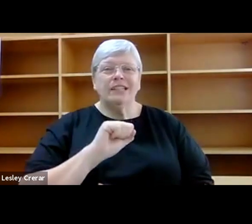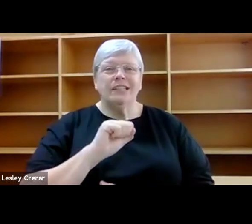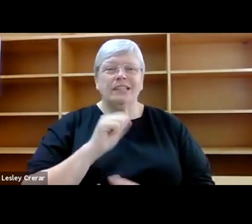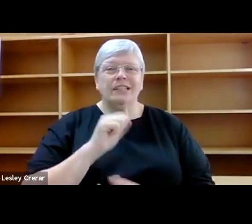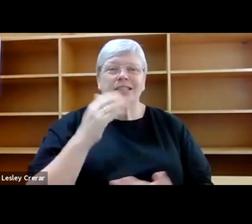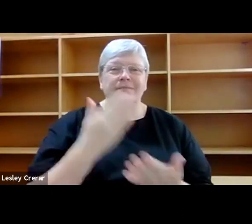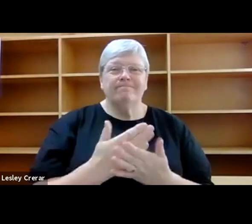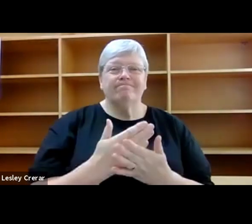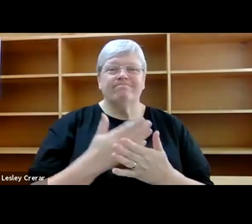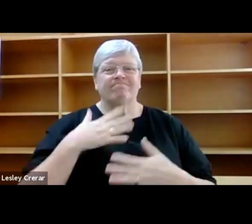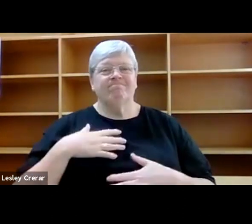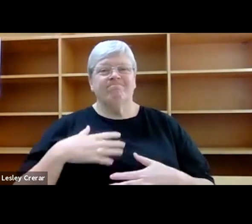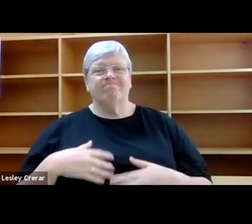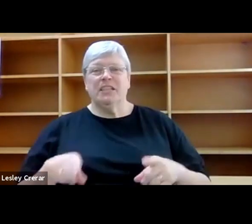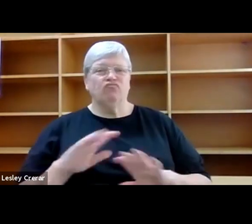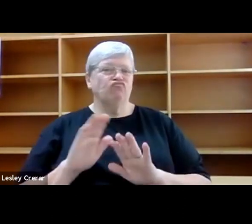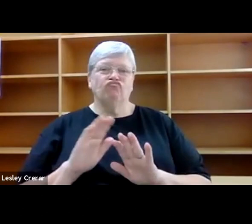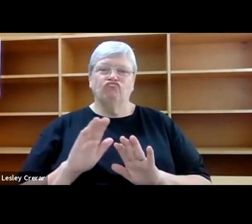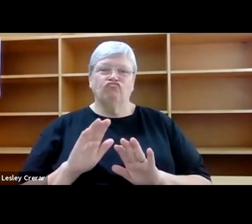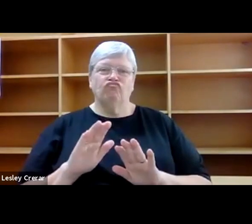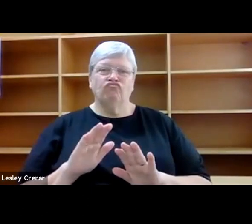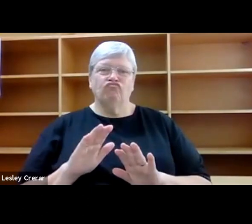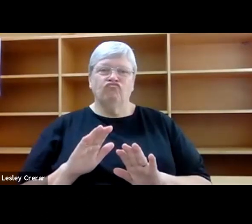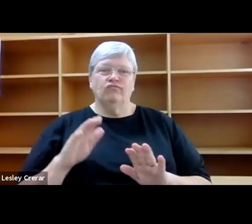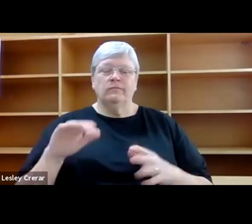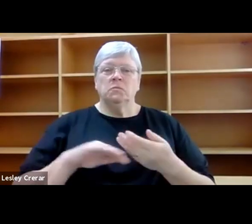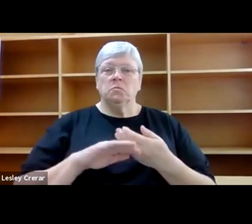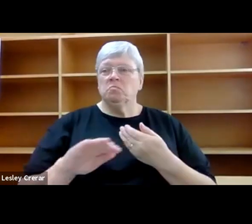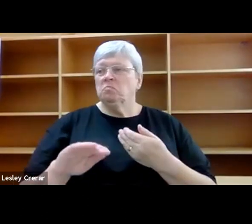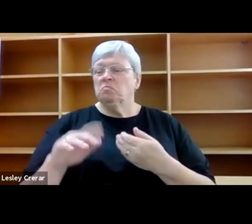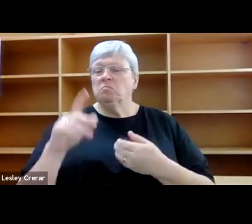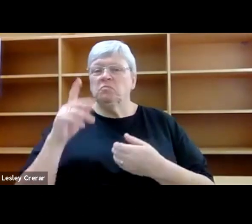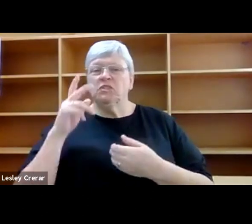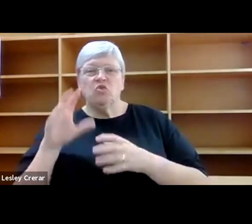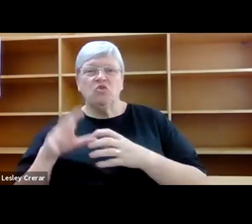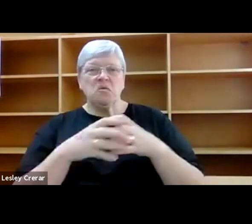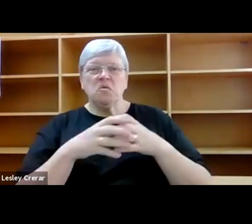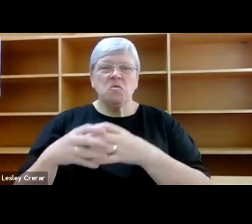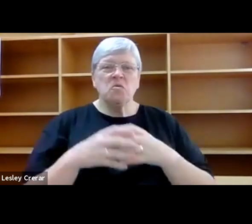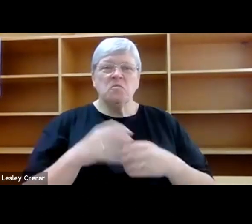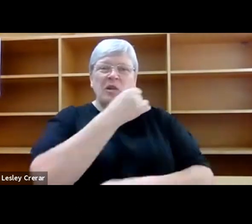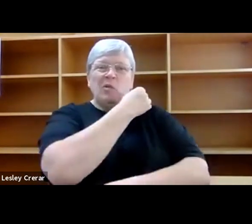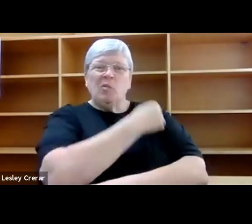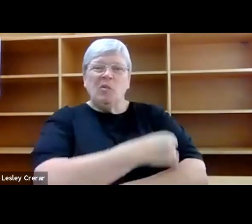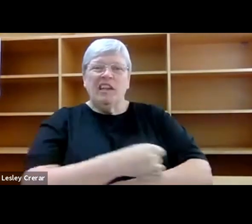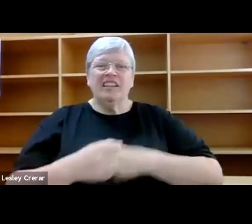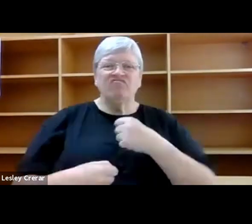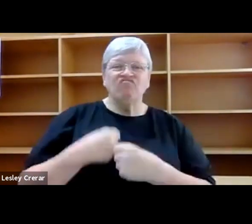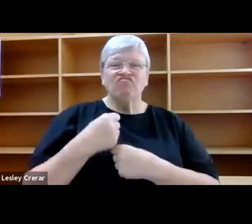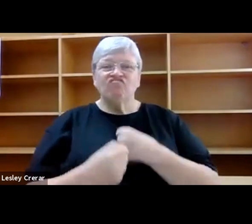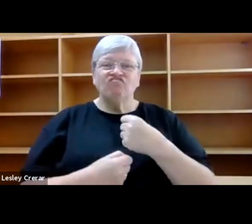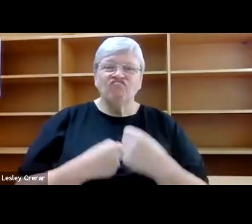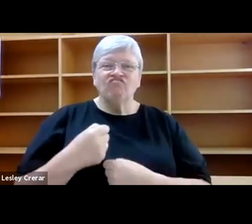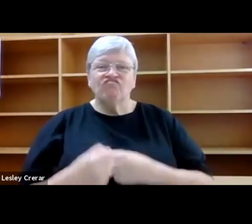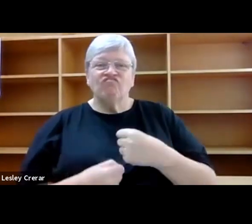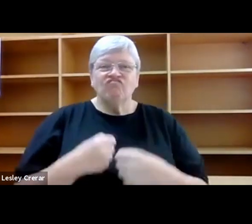physically demanding, and so we were a strange ramshackle bunch, all weak ankles and complicated physical